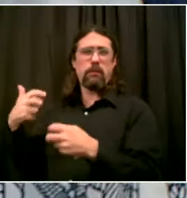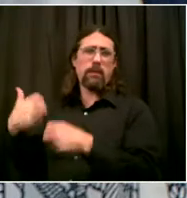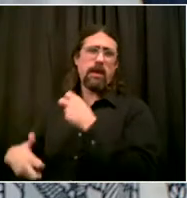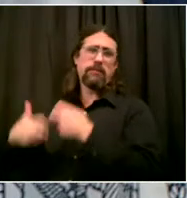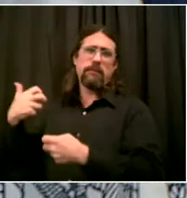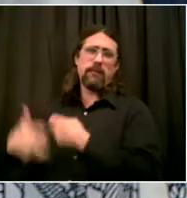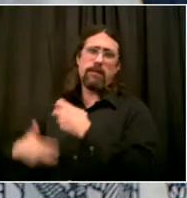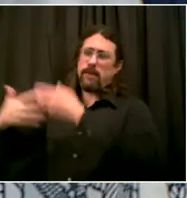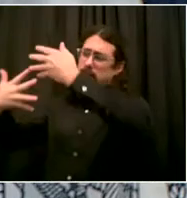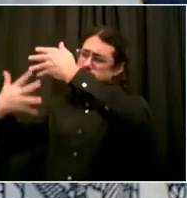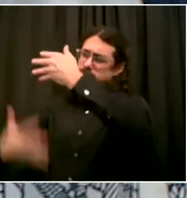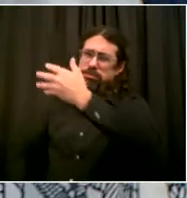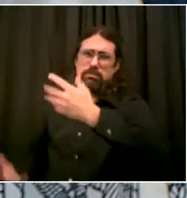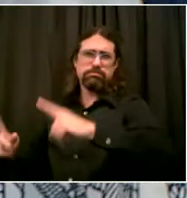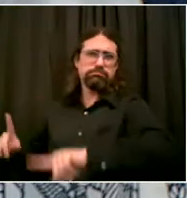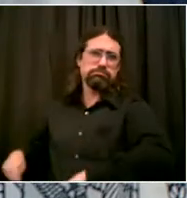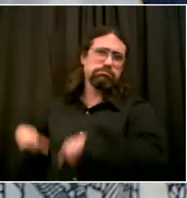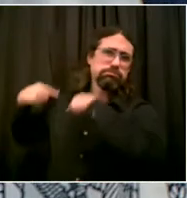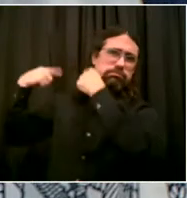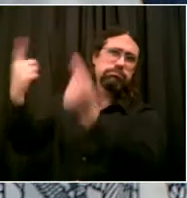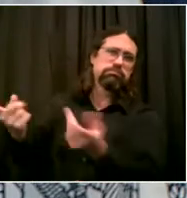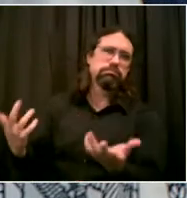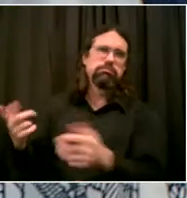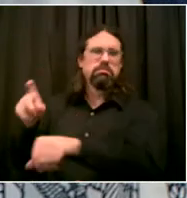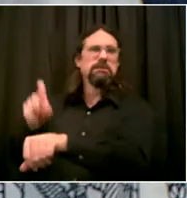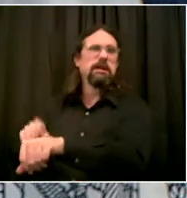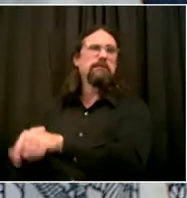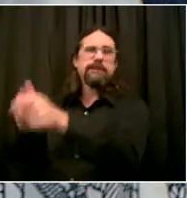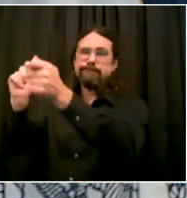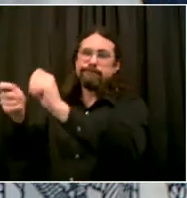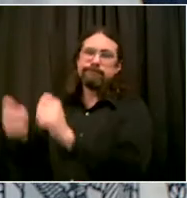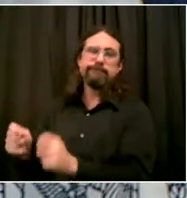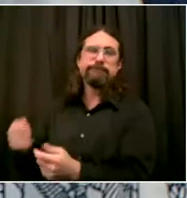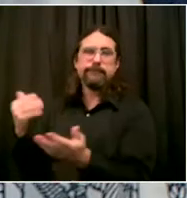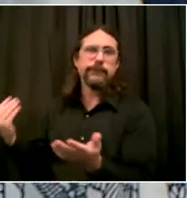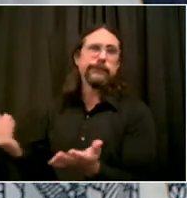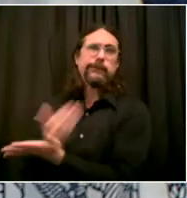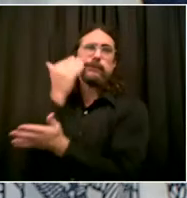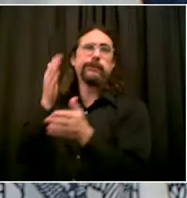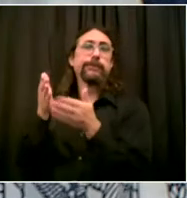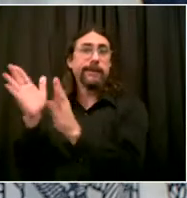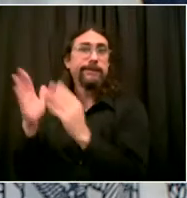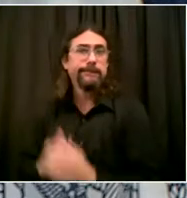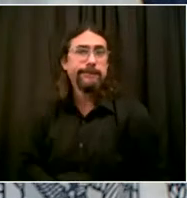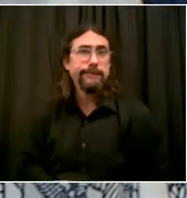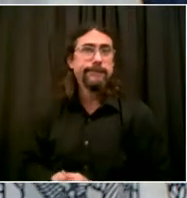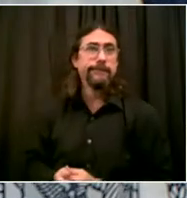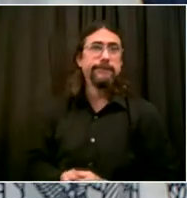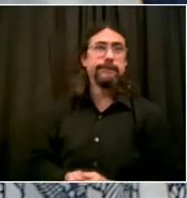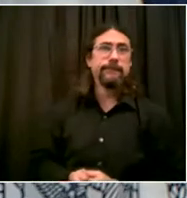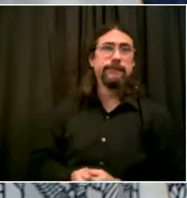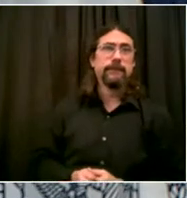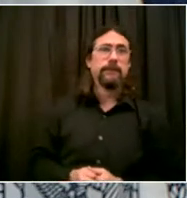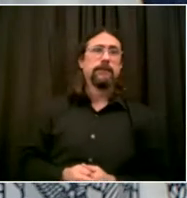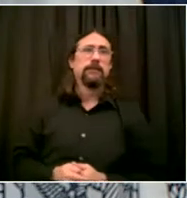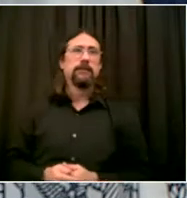of the elections of 2021 and then bigger improvements after that so that really everyone can participate fairly.